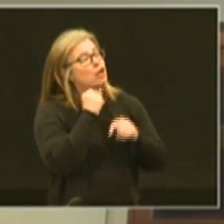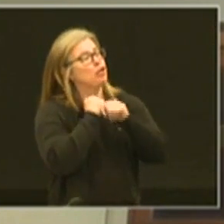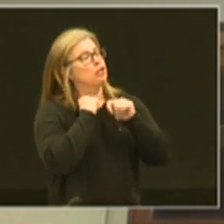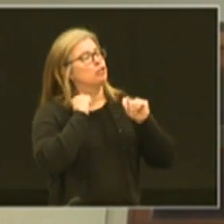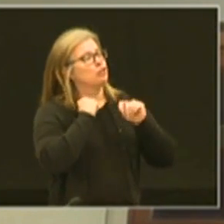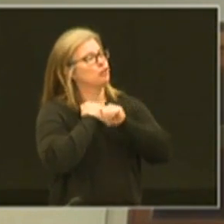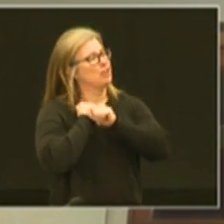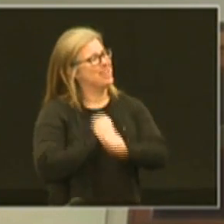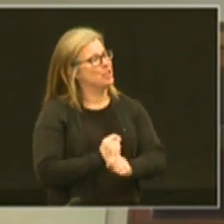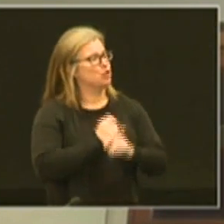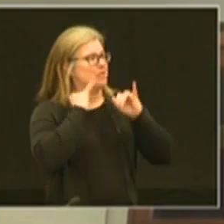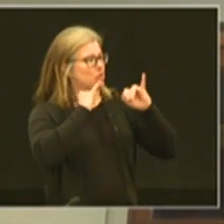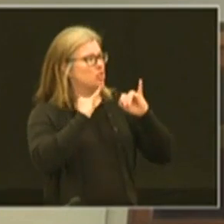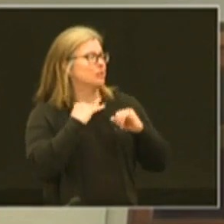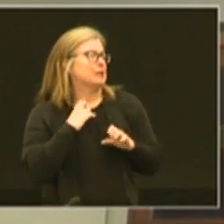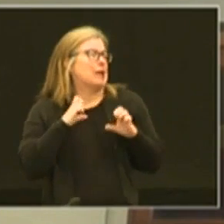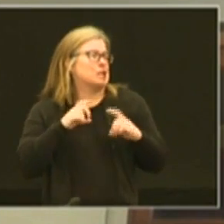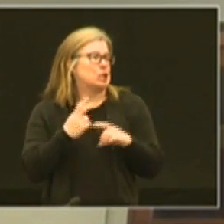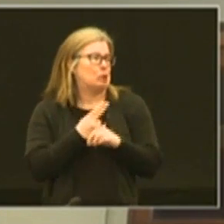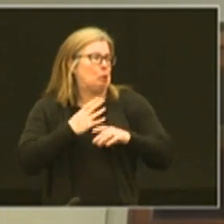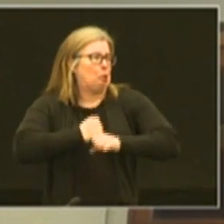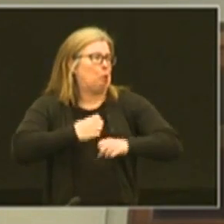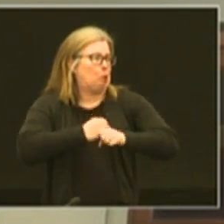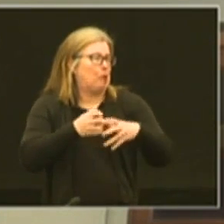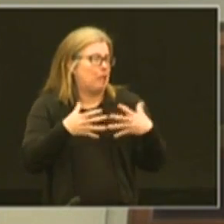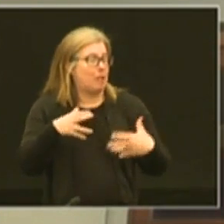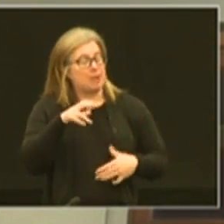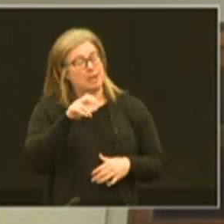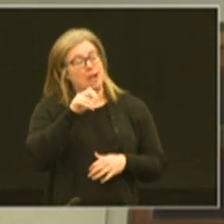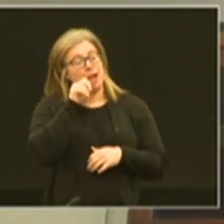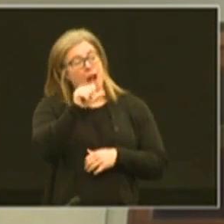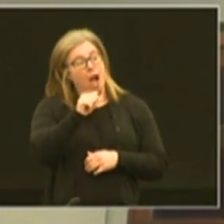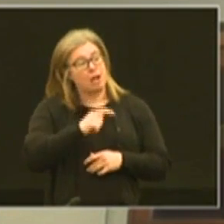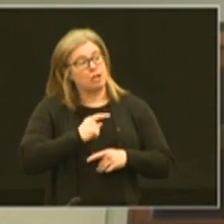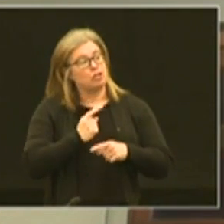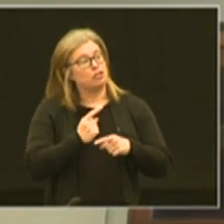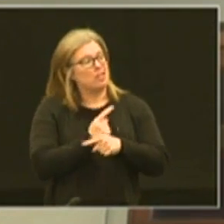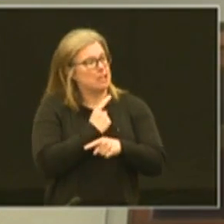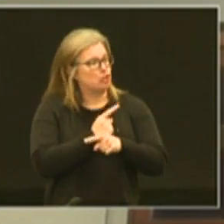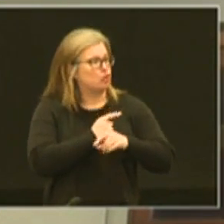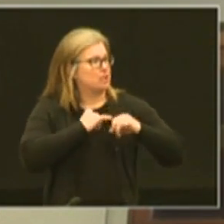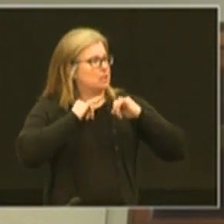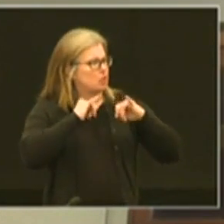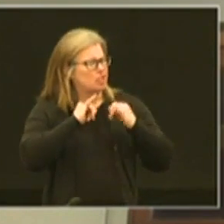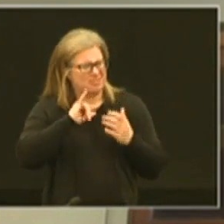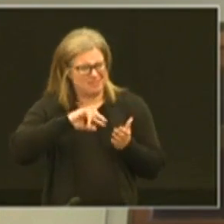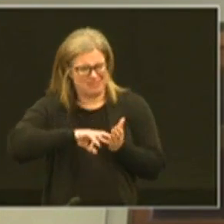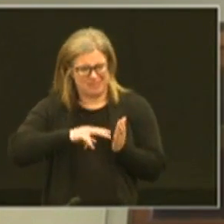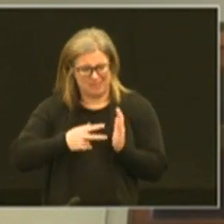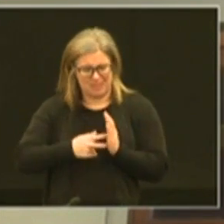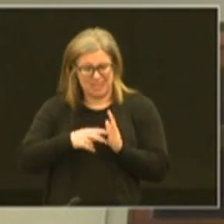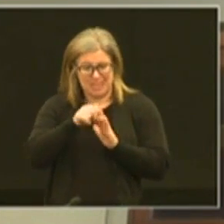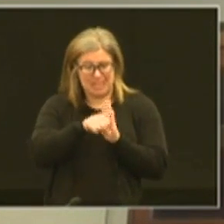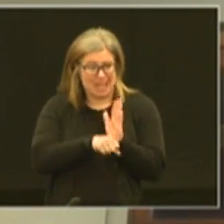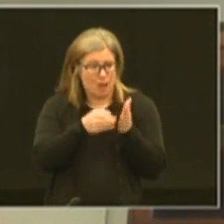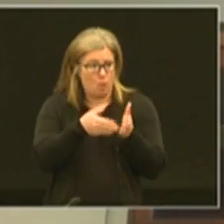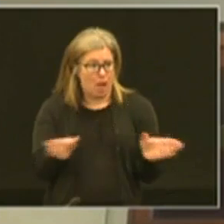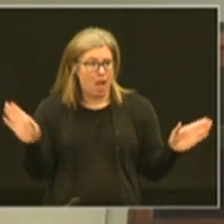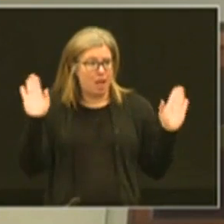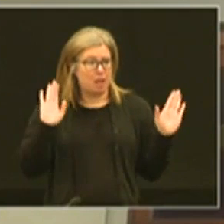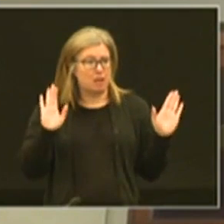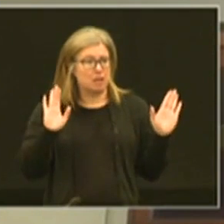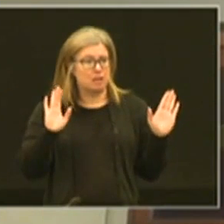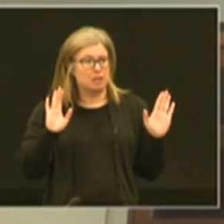So thank you. In education we use those terms a lot but non-traditional instruction and really non-traditional instruction statewide is